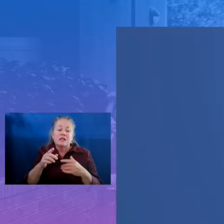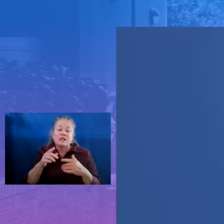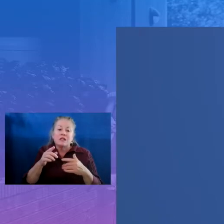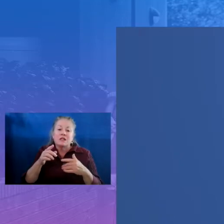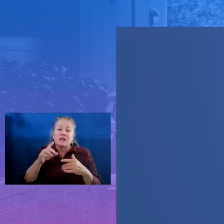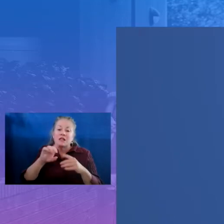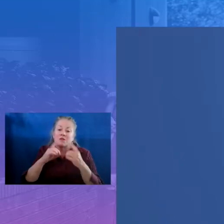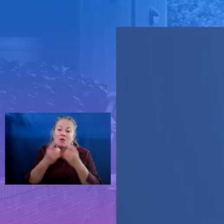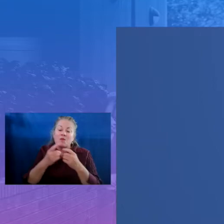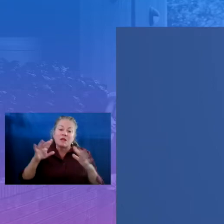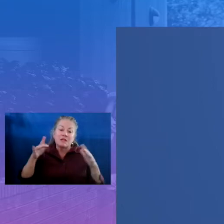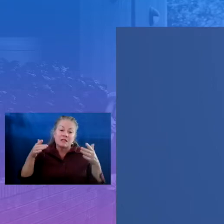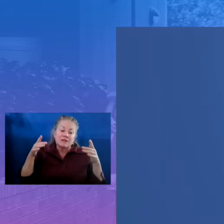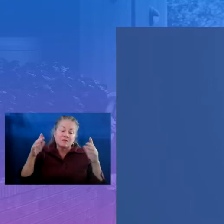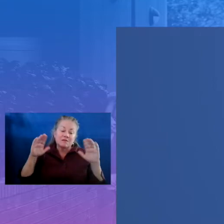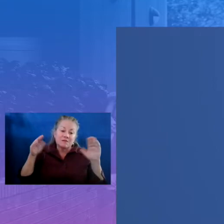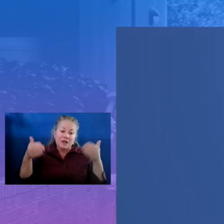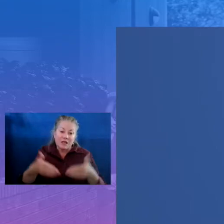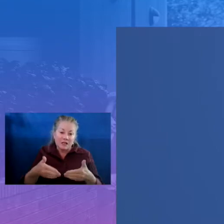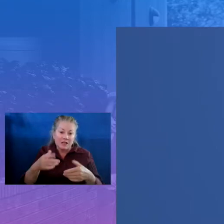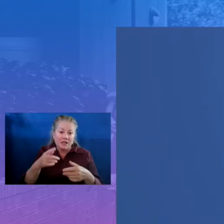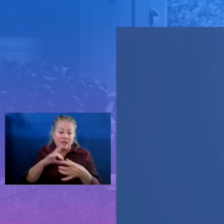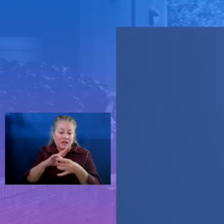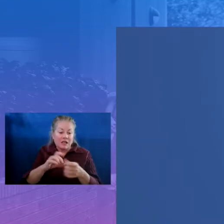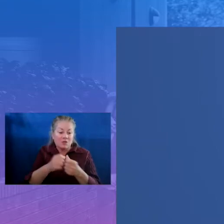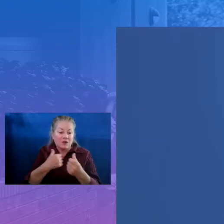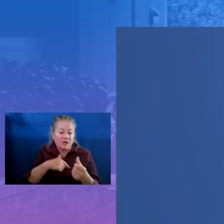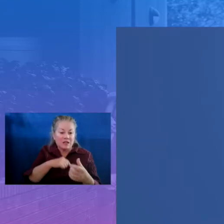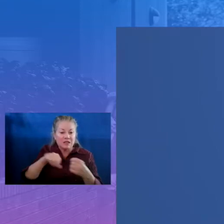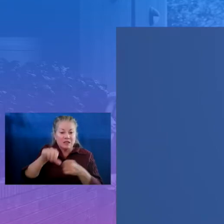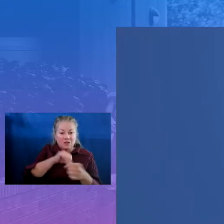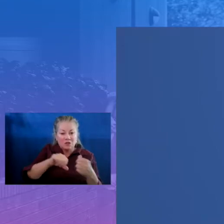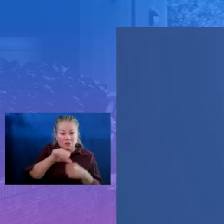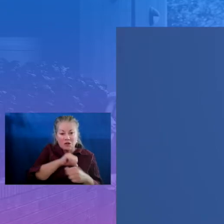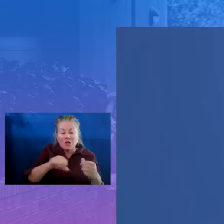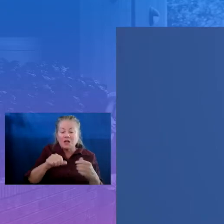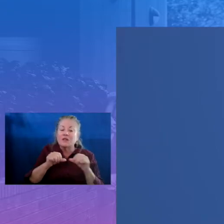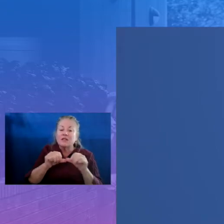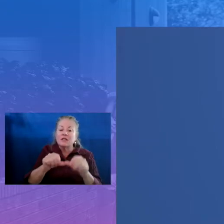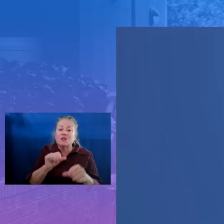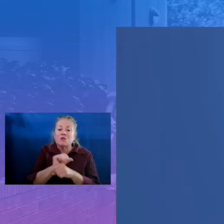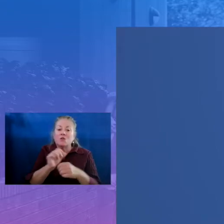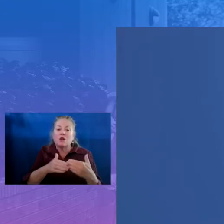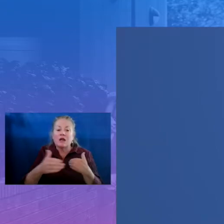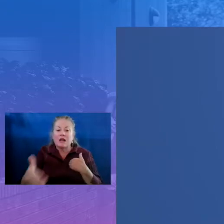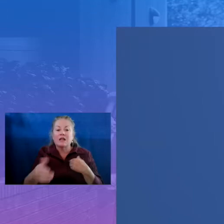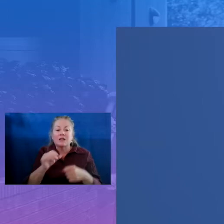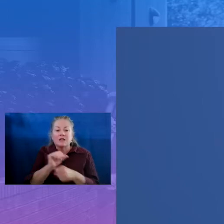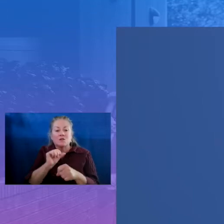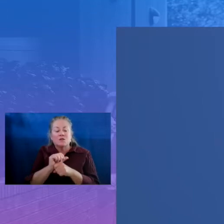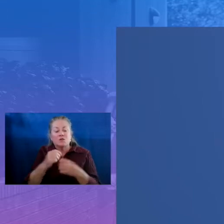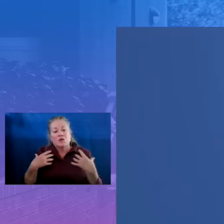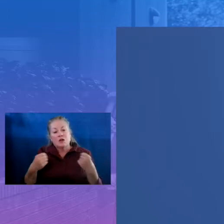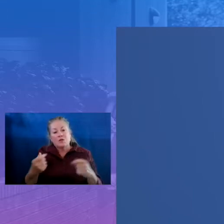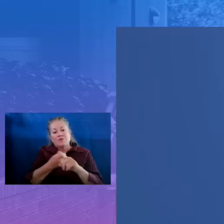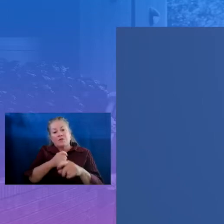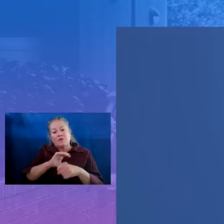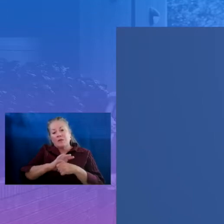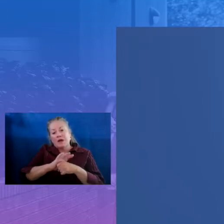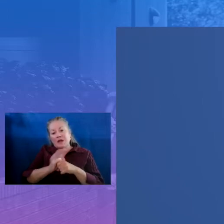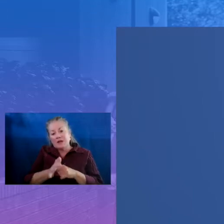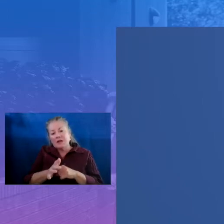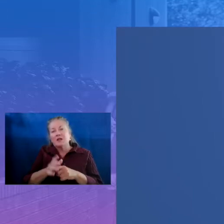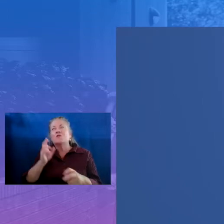with us and with one another as we continue the work ahead. This work of recovering from the pandemic is hard and unprecedented,